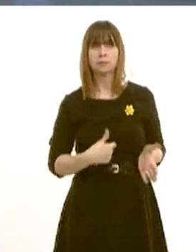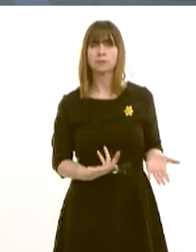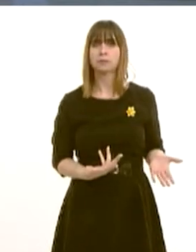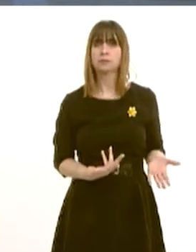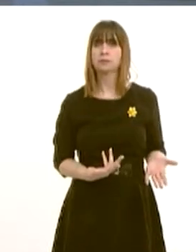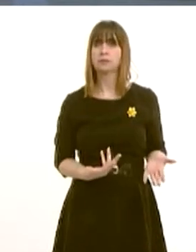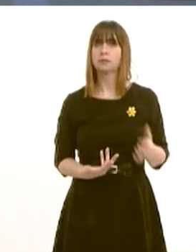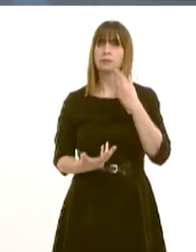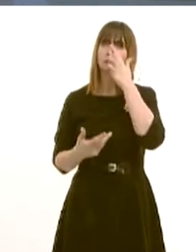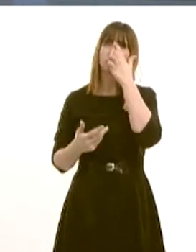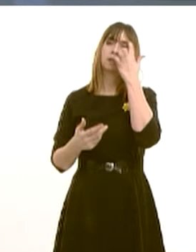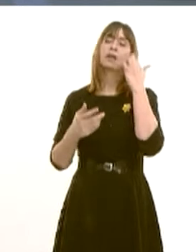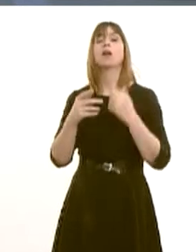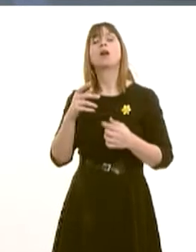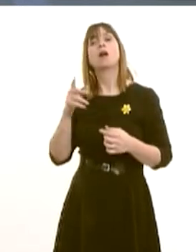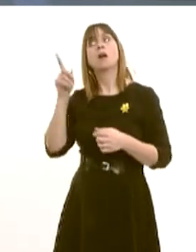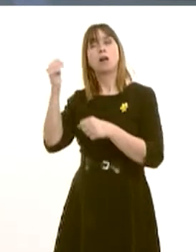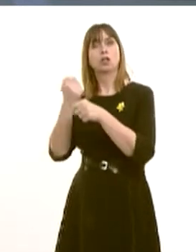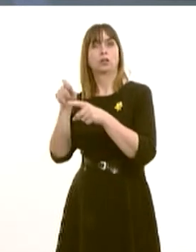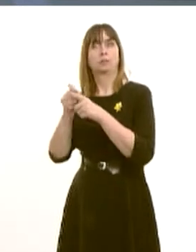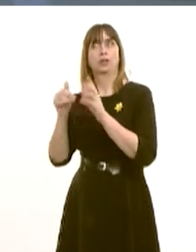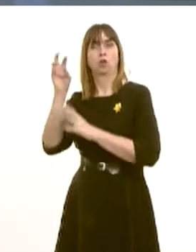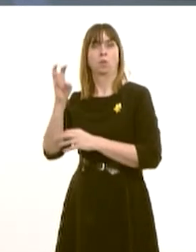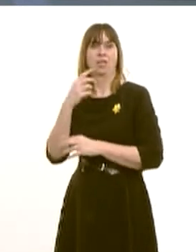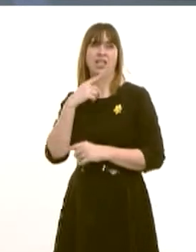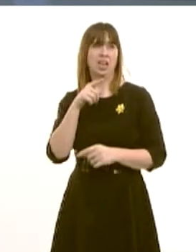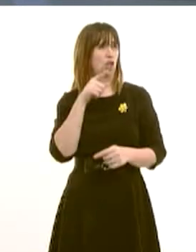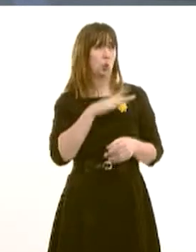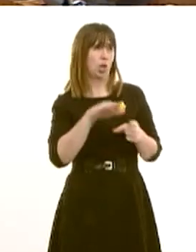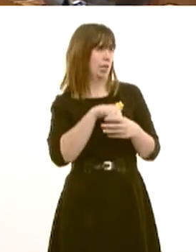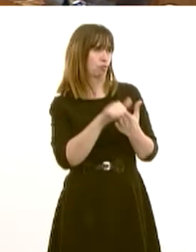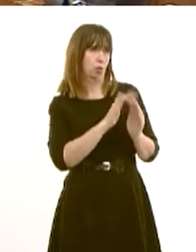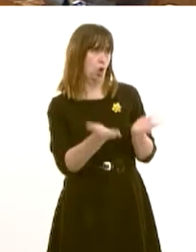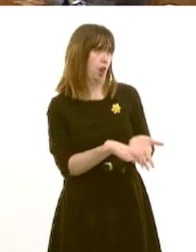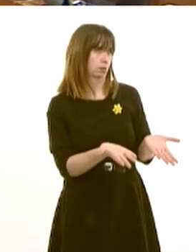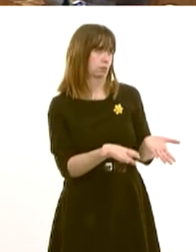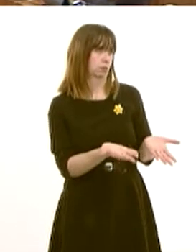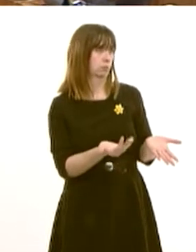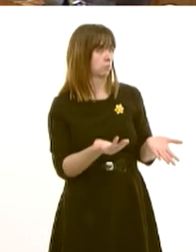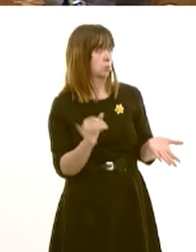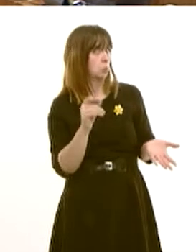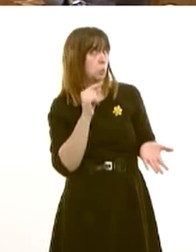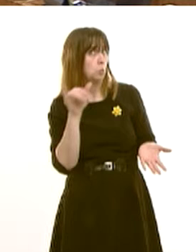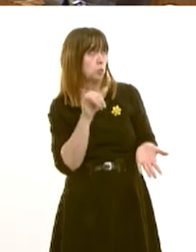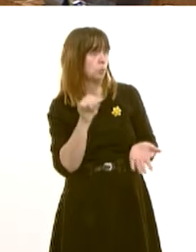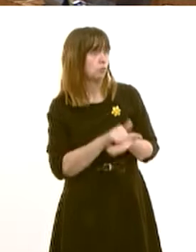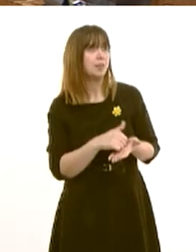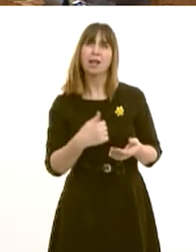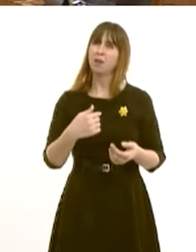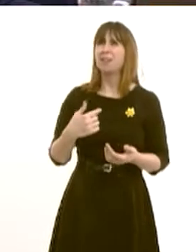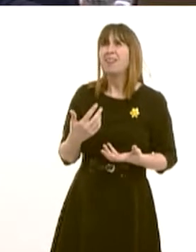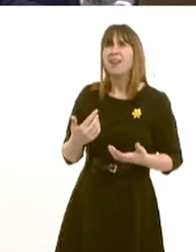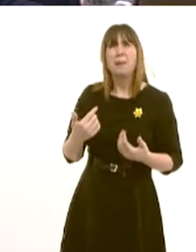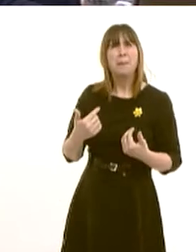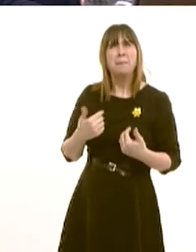to your questions last week, accused you of being removed from reality? Who was right? Well, I do use a GP, as do everybody else,